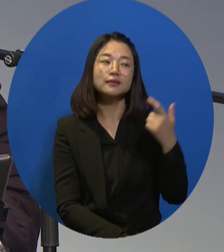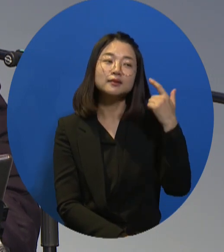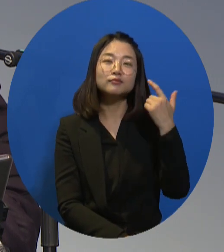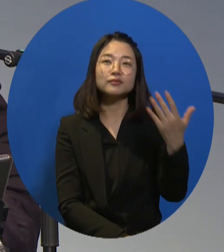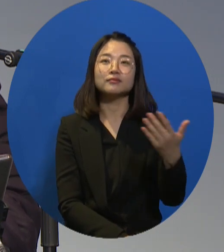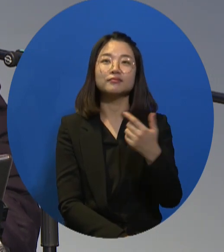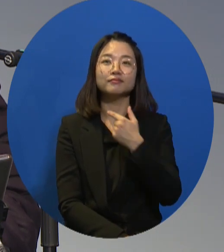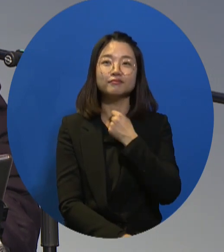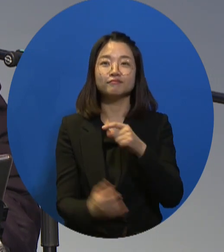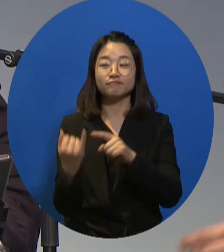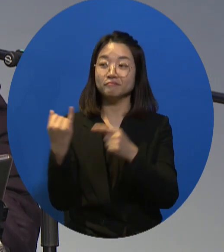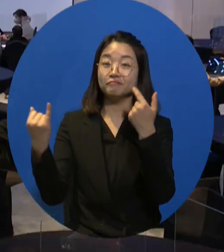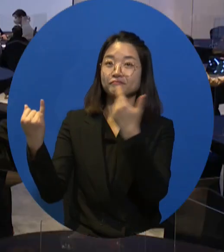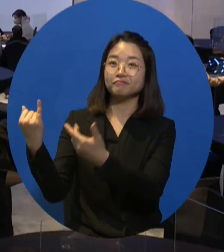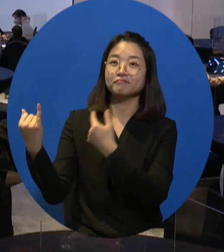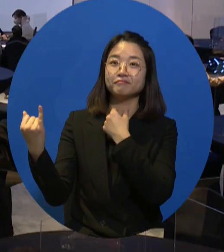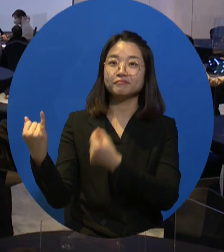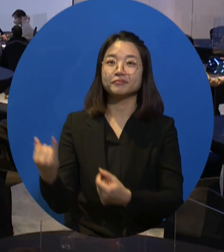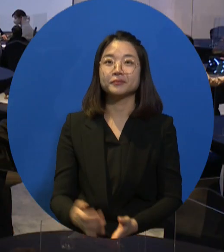for disabled people.